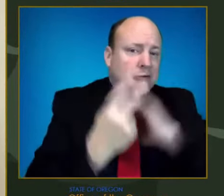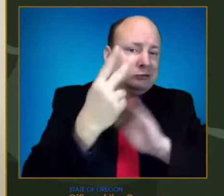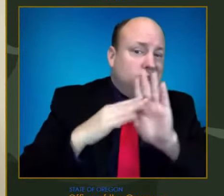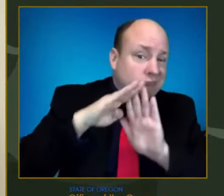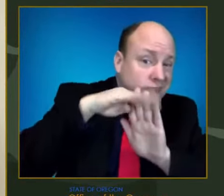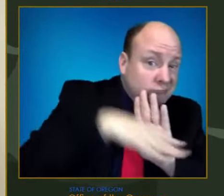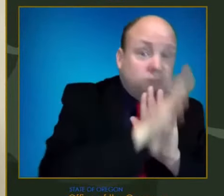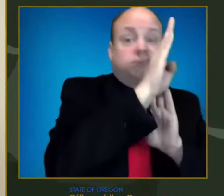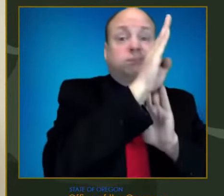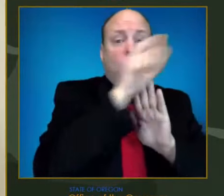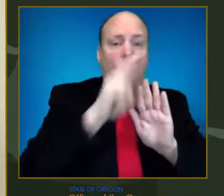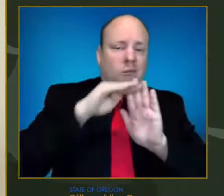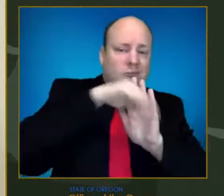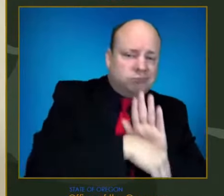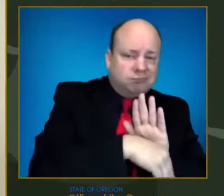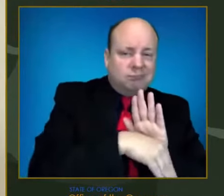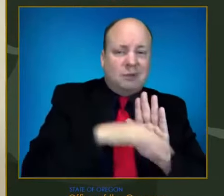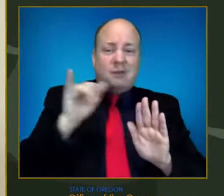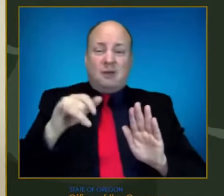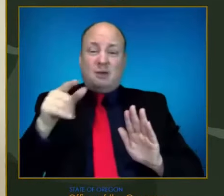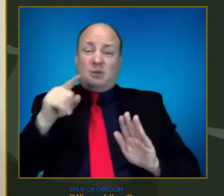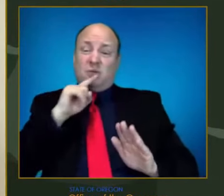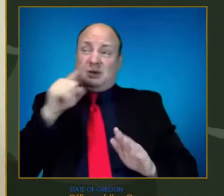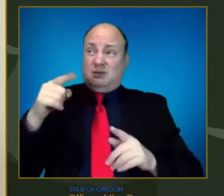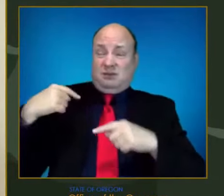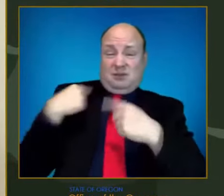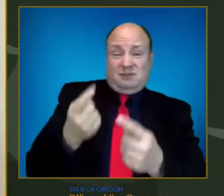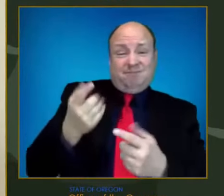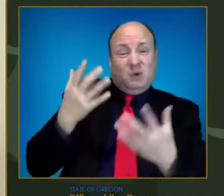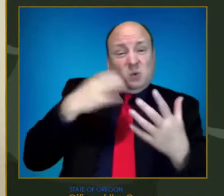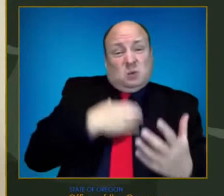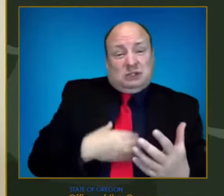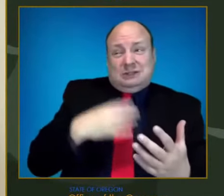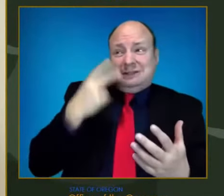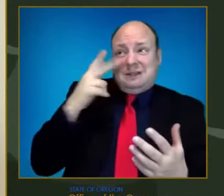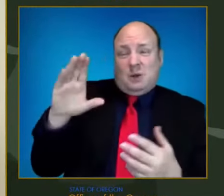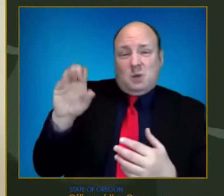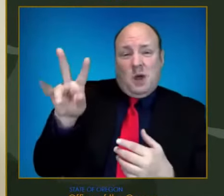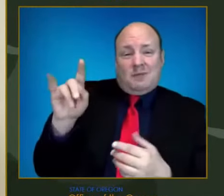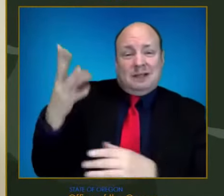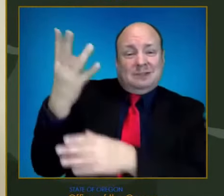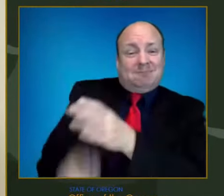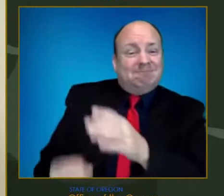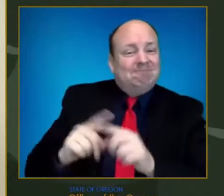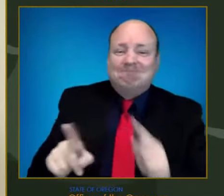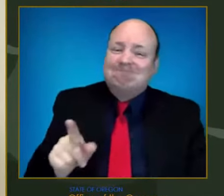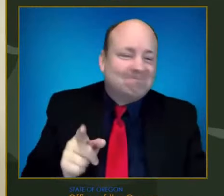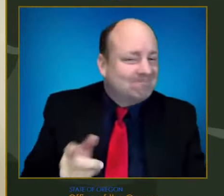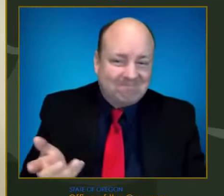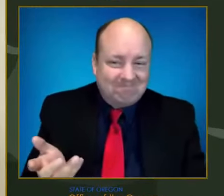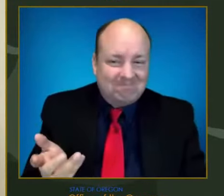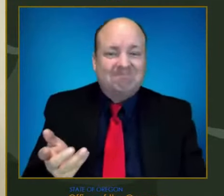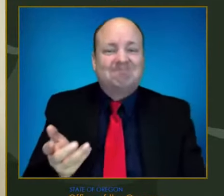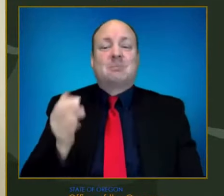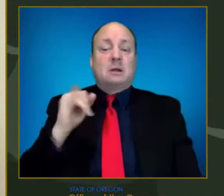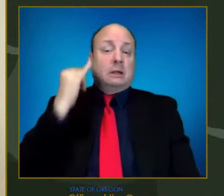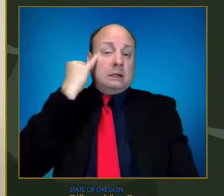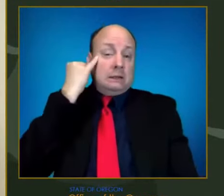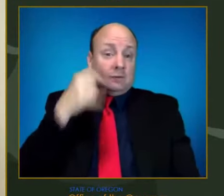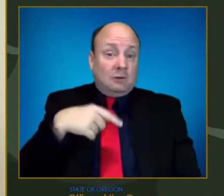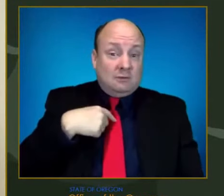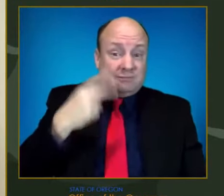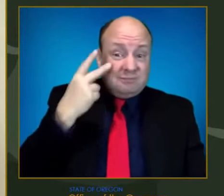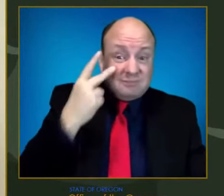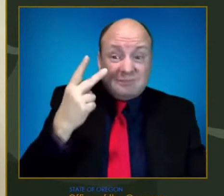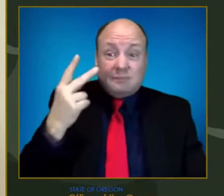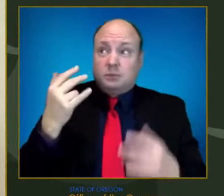be over. So, let me say this. If you take one thing away from today's press conference,